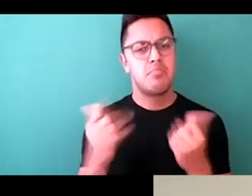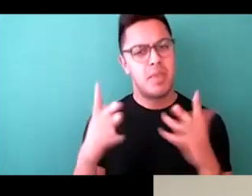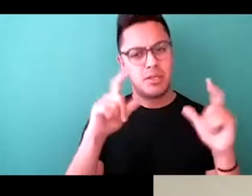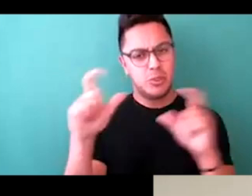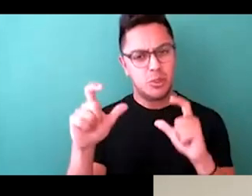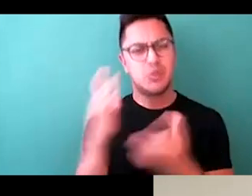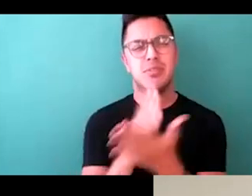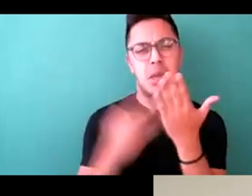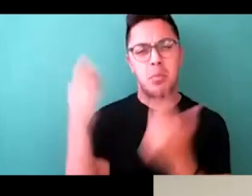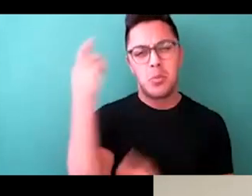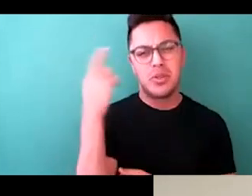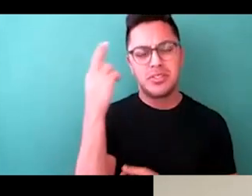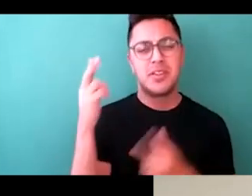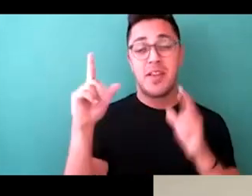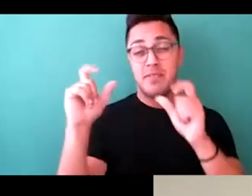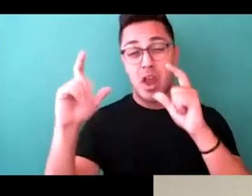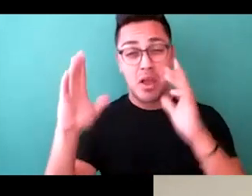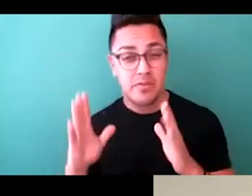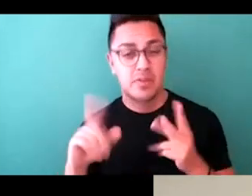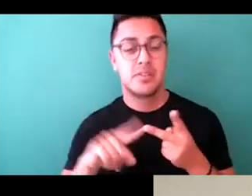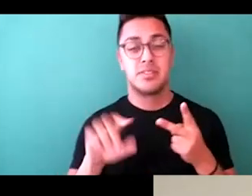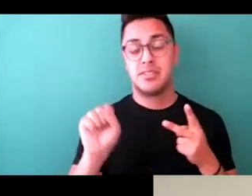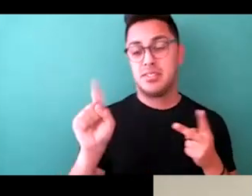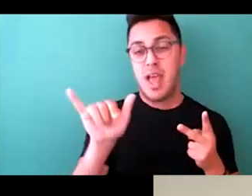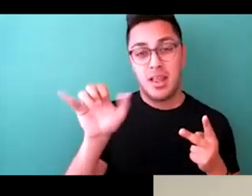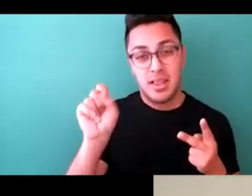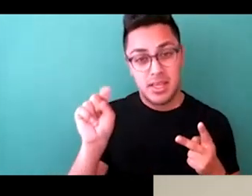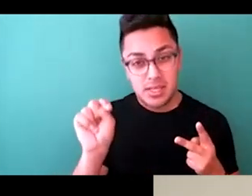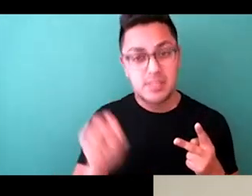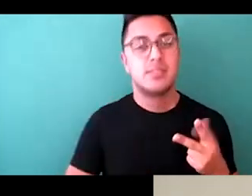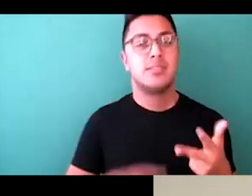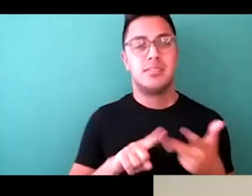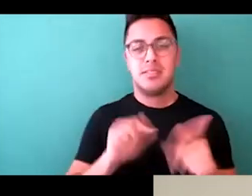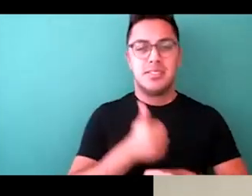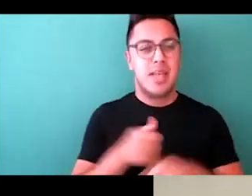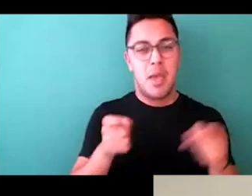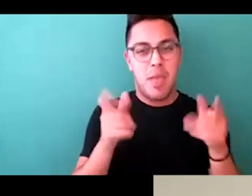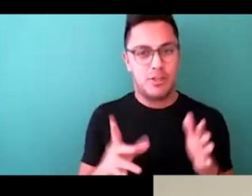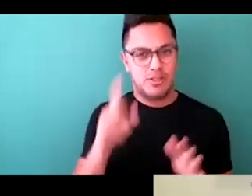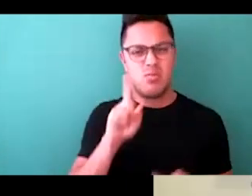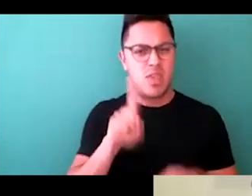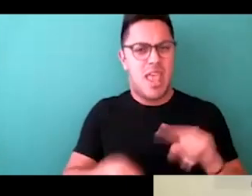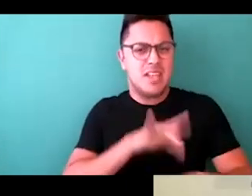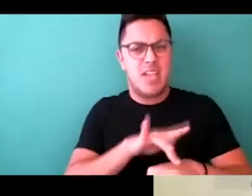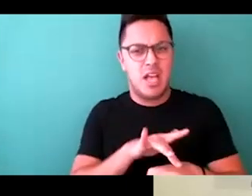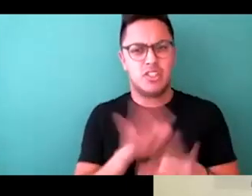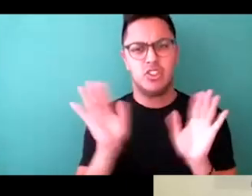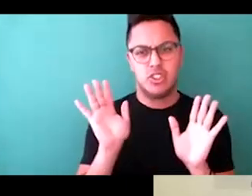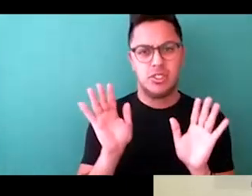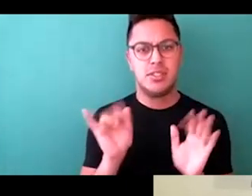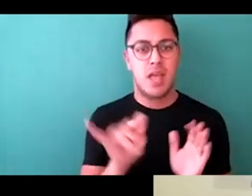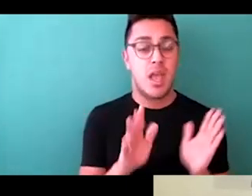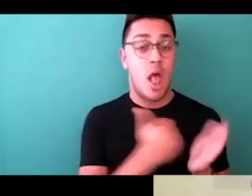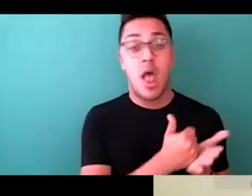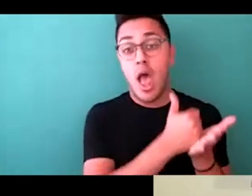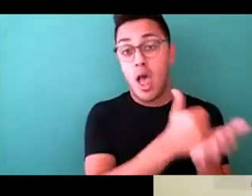photographers, stylists, and set managers think we can't be touched. It's kind of like, I'll help you get